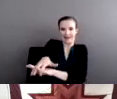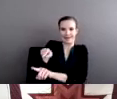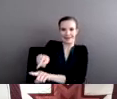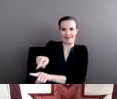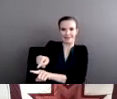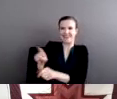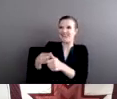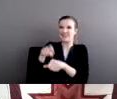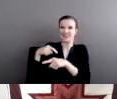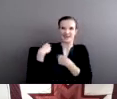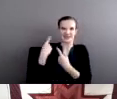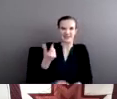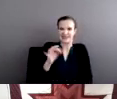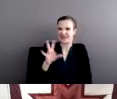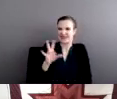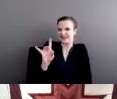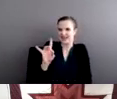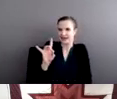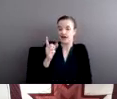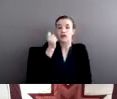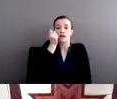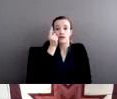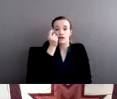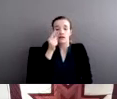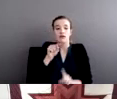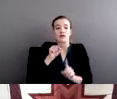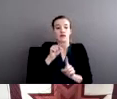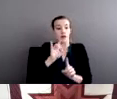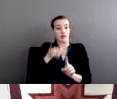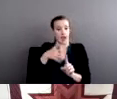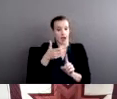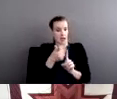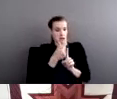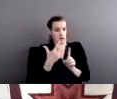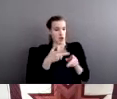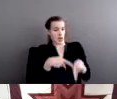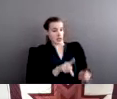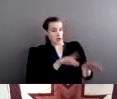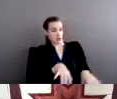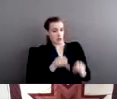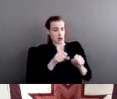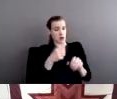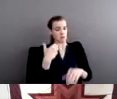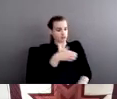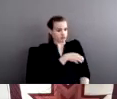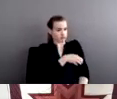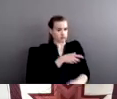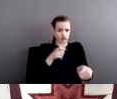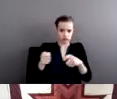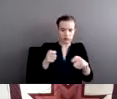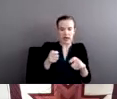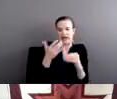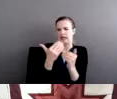a limited expansion of jurisdiction. It only applies to domestic violence